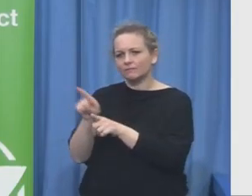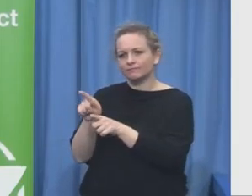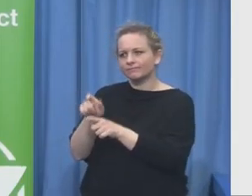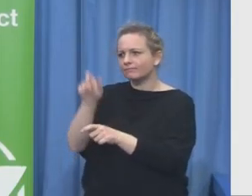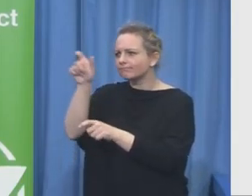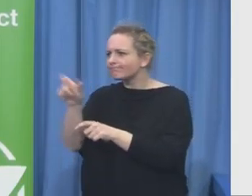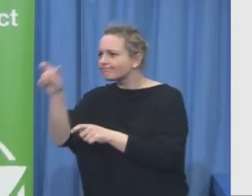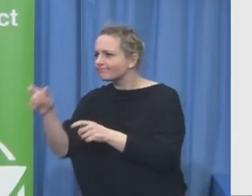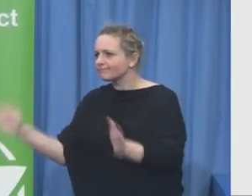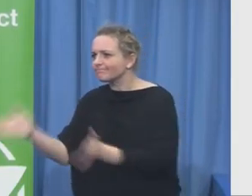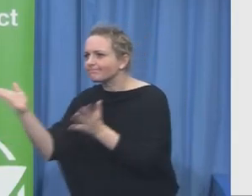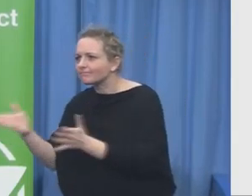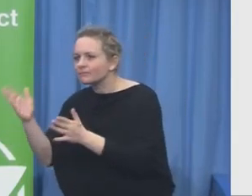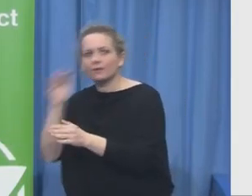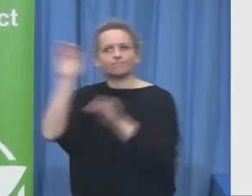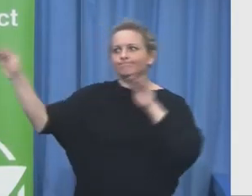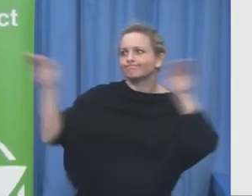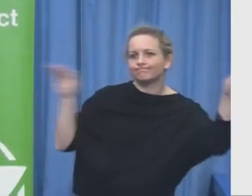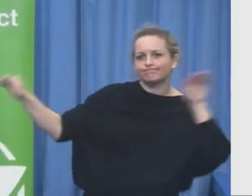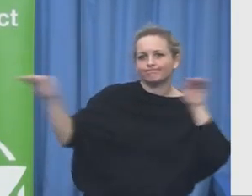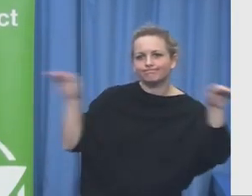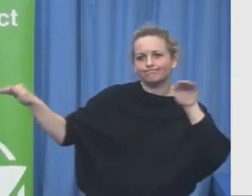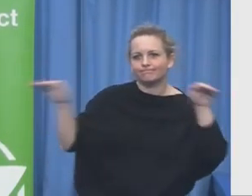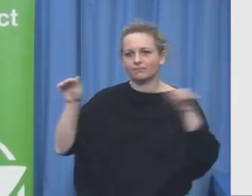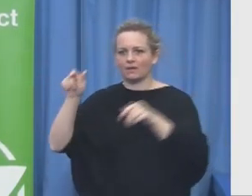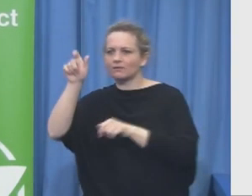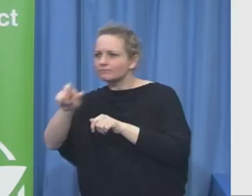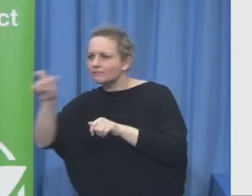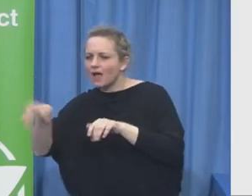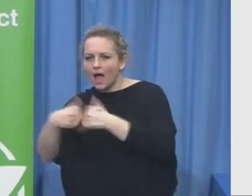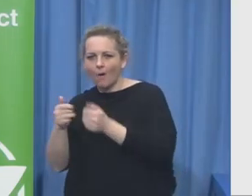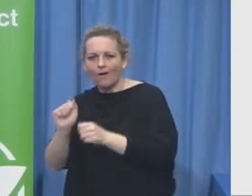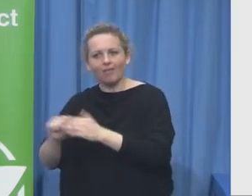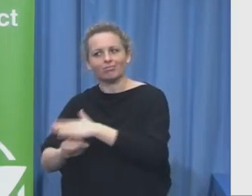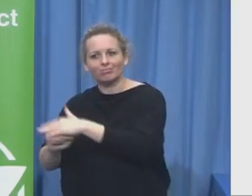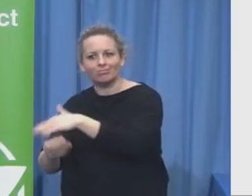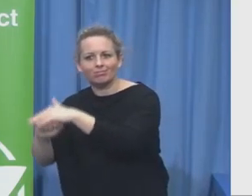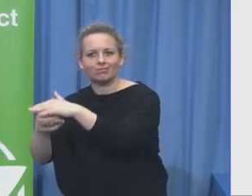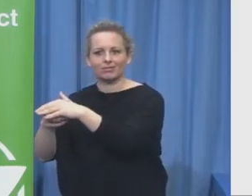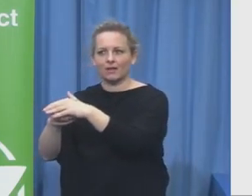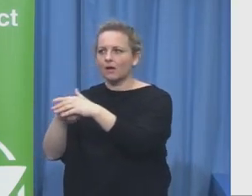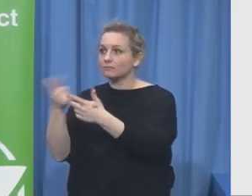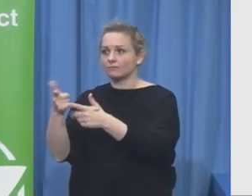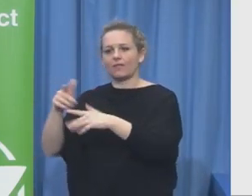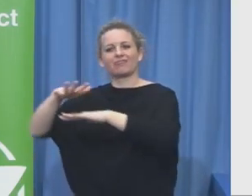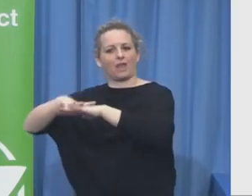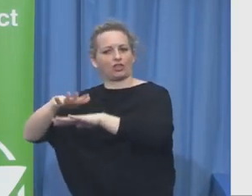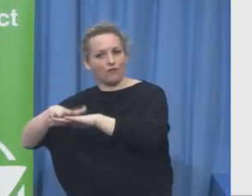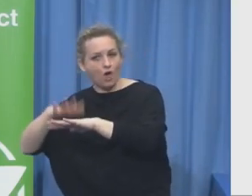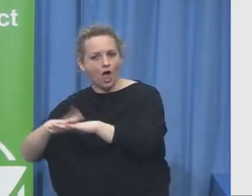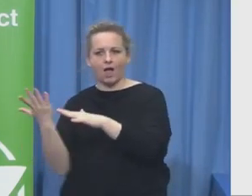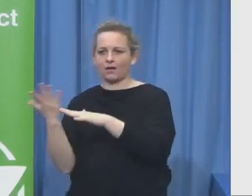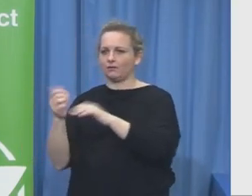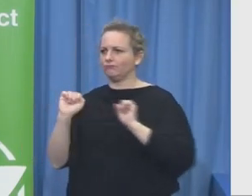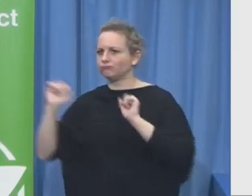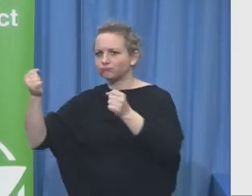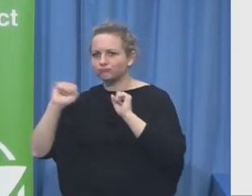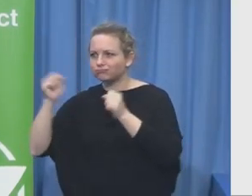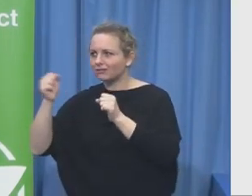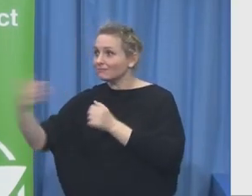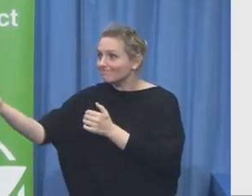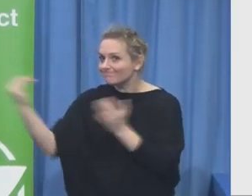your experience out building the networks being proactive is crucial because no